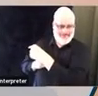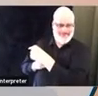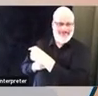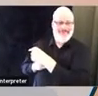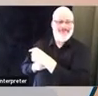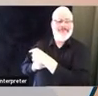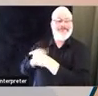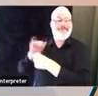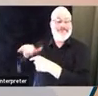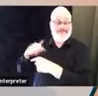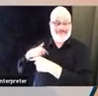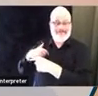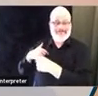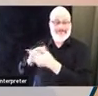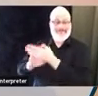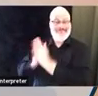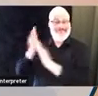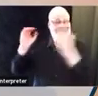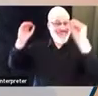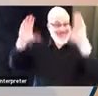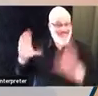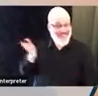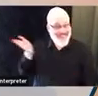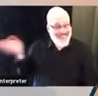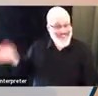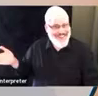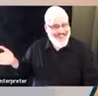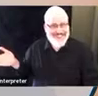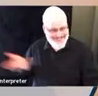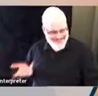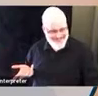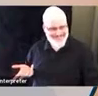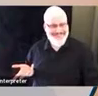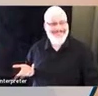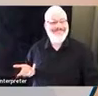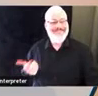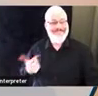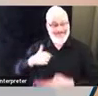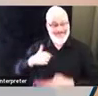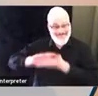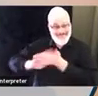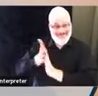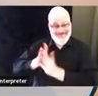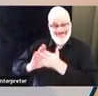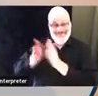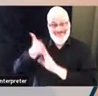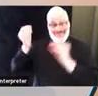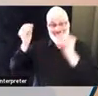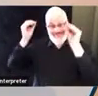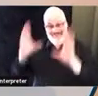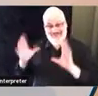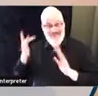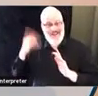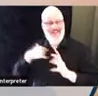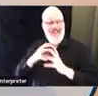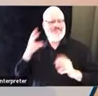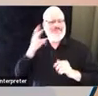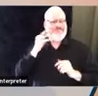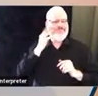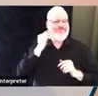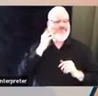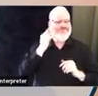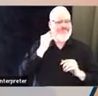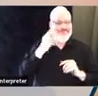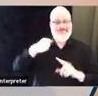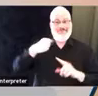around and teach it to someone else, then you'll be that much better. And so I did that for a while with the Illinois Fire Service Institute, and it was